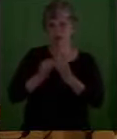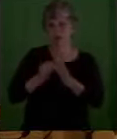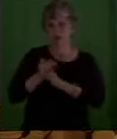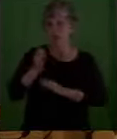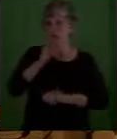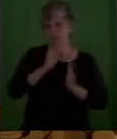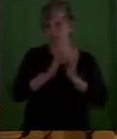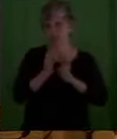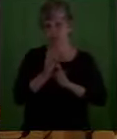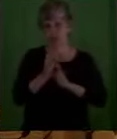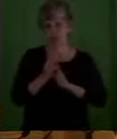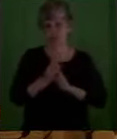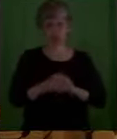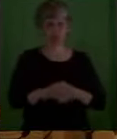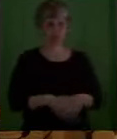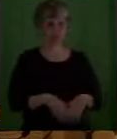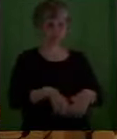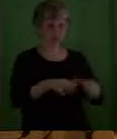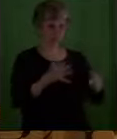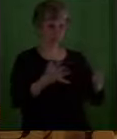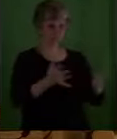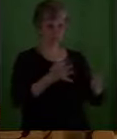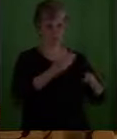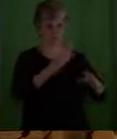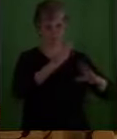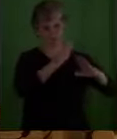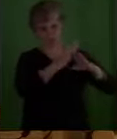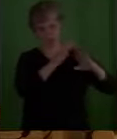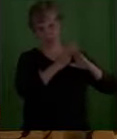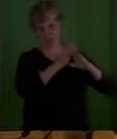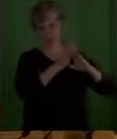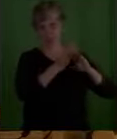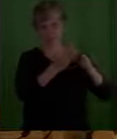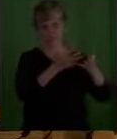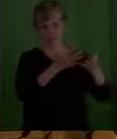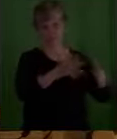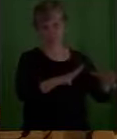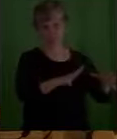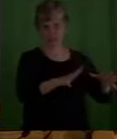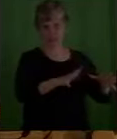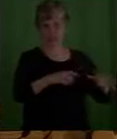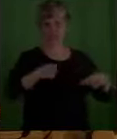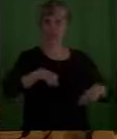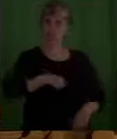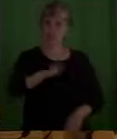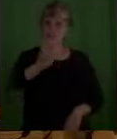these restrictions end and we come back to this place of power,